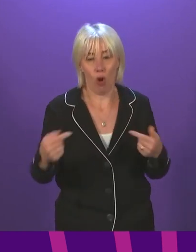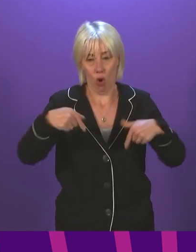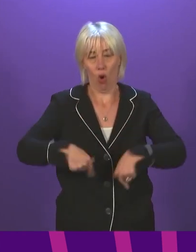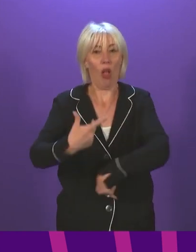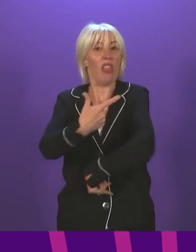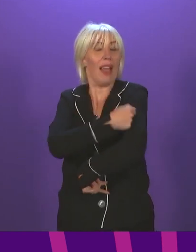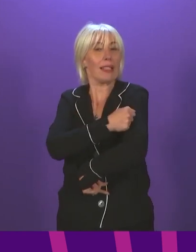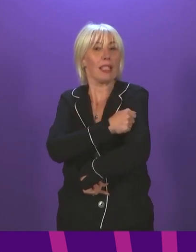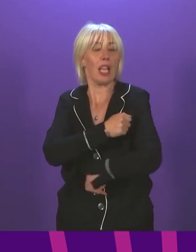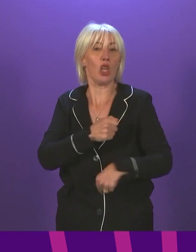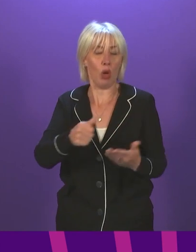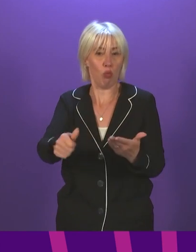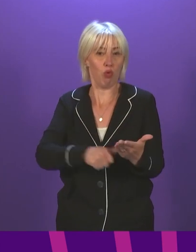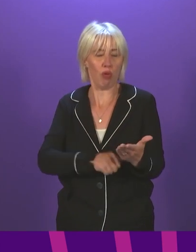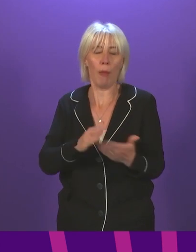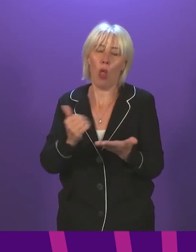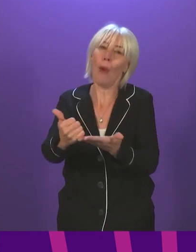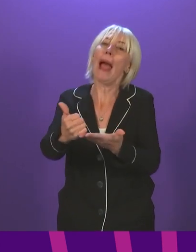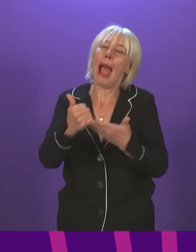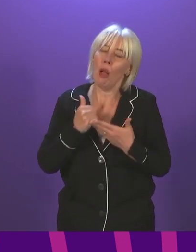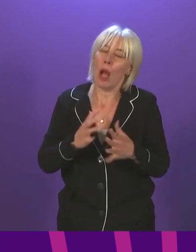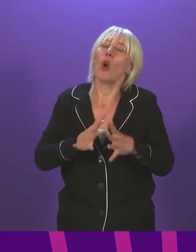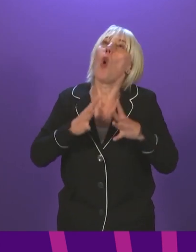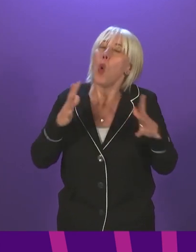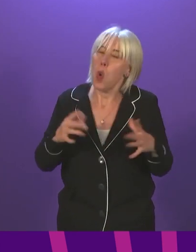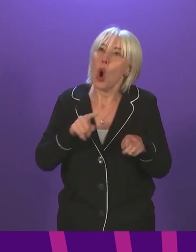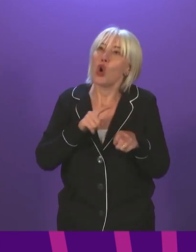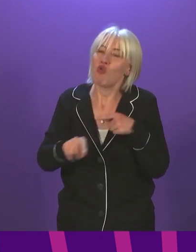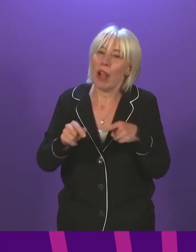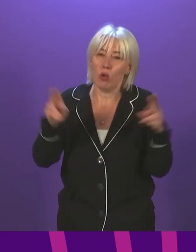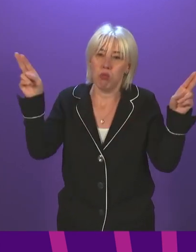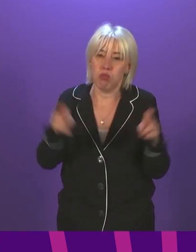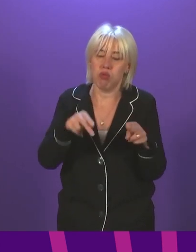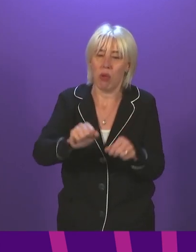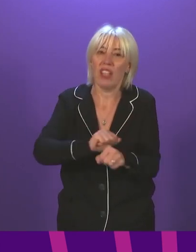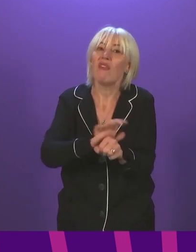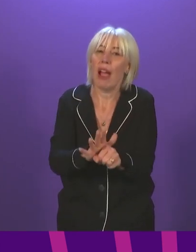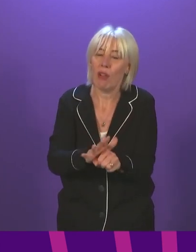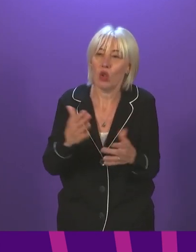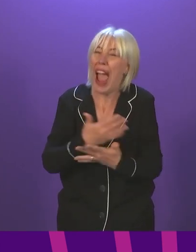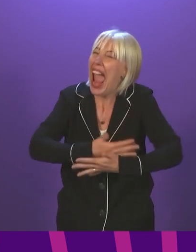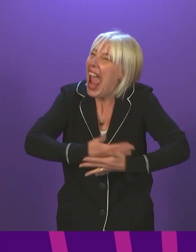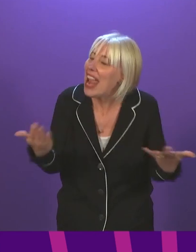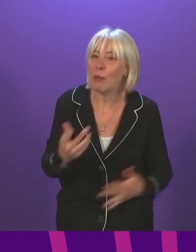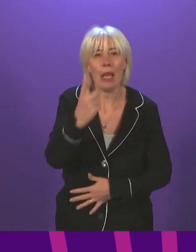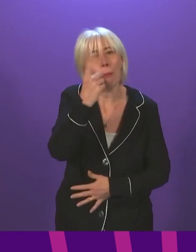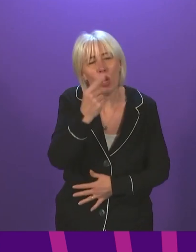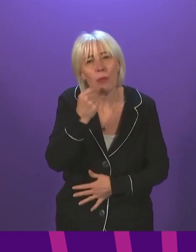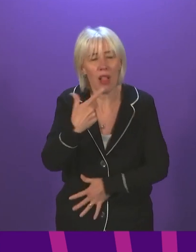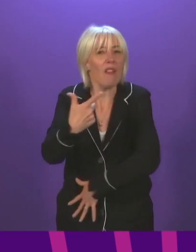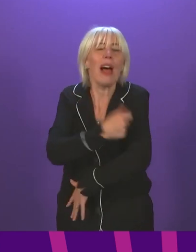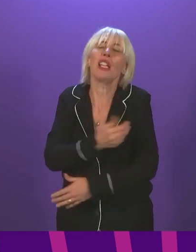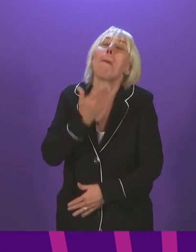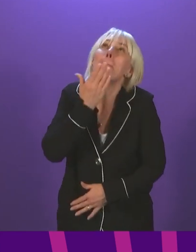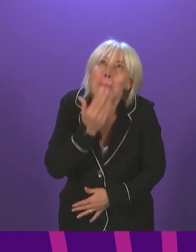they will help us considerably in our ongoing efforts against this virus. So to anyone eligible for vaccination, please